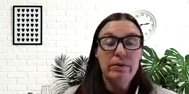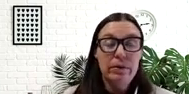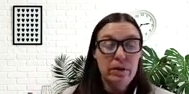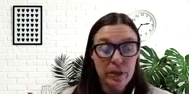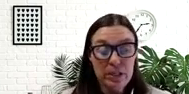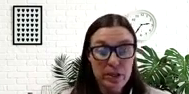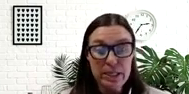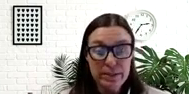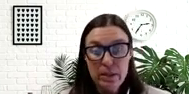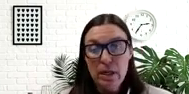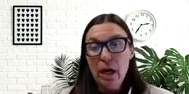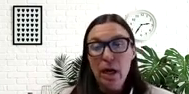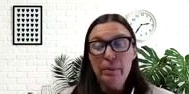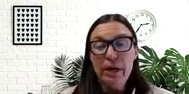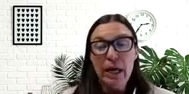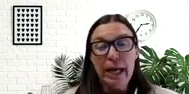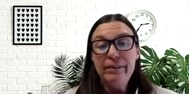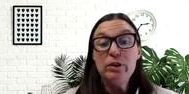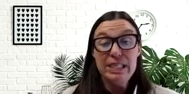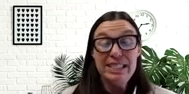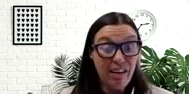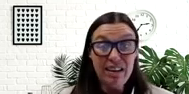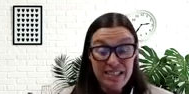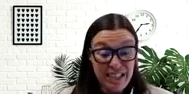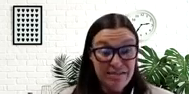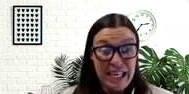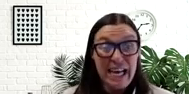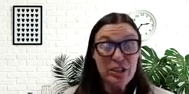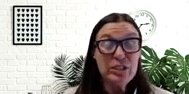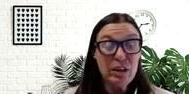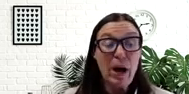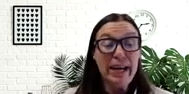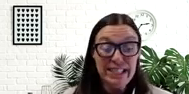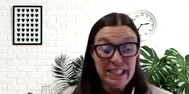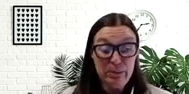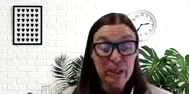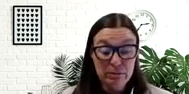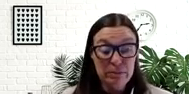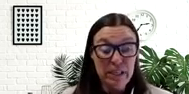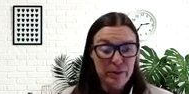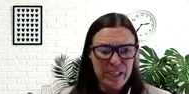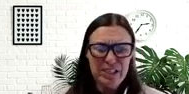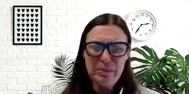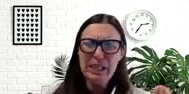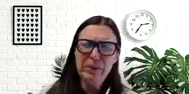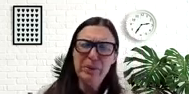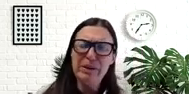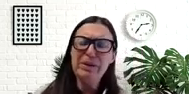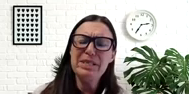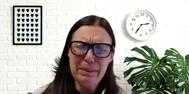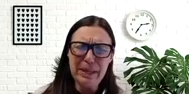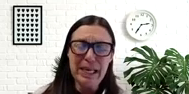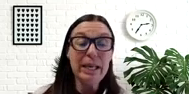with yourself if you're going to do this. And if you're resisting honesty, ask yourself why and dig deeper. If you find yourself being like,